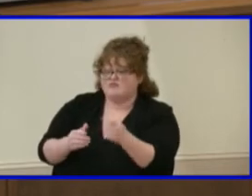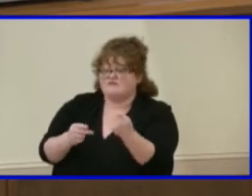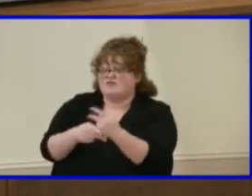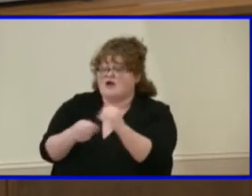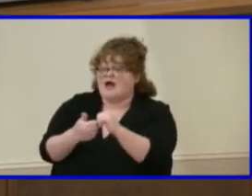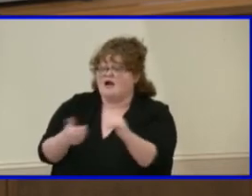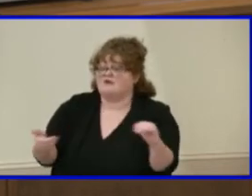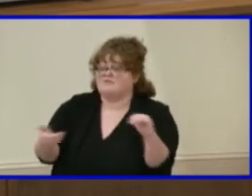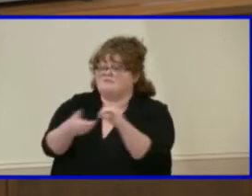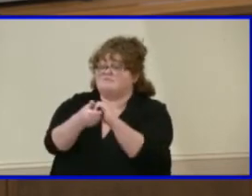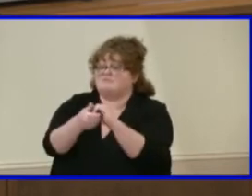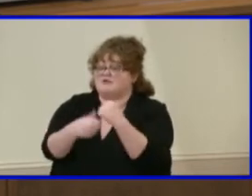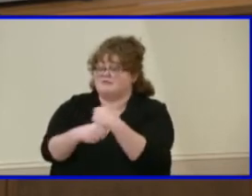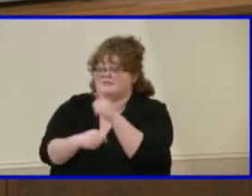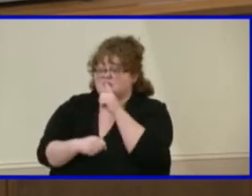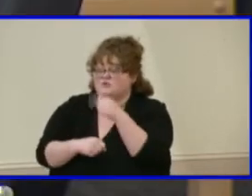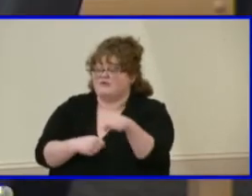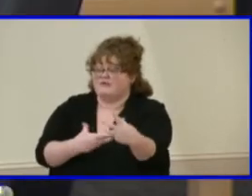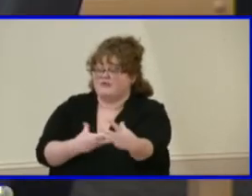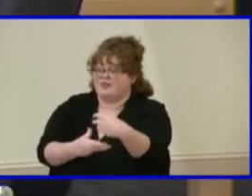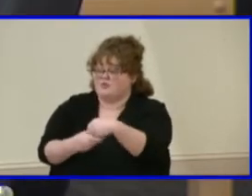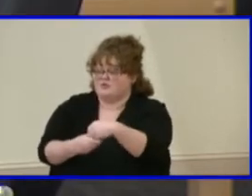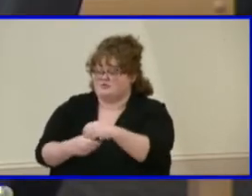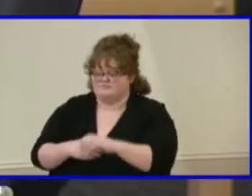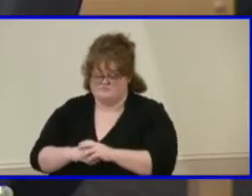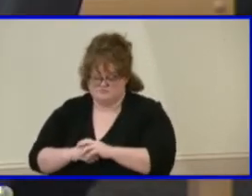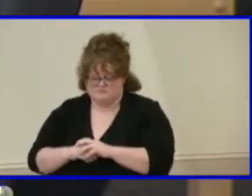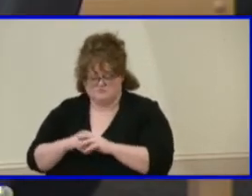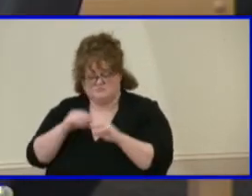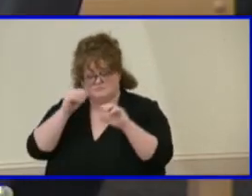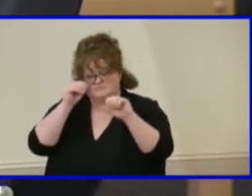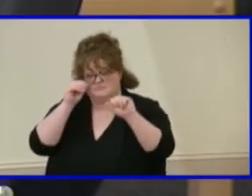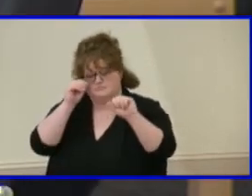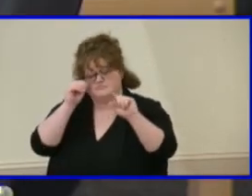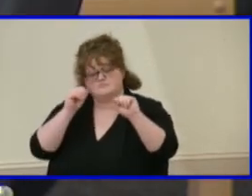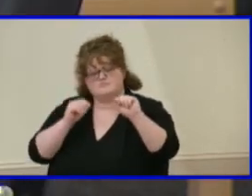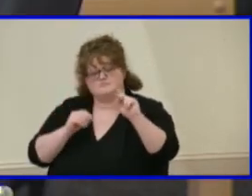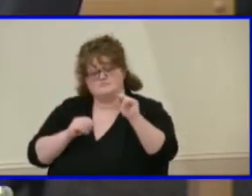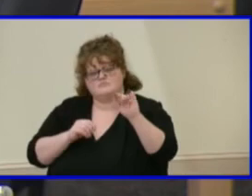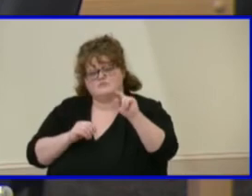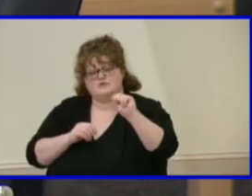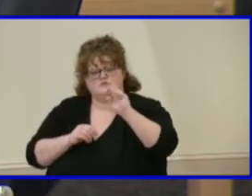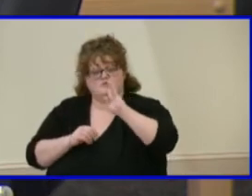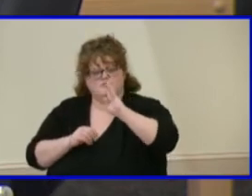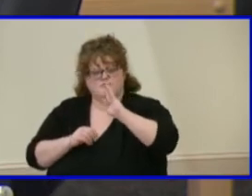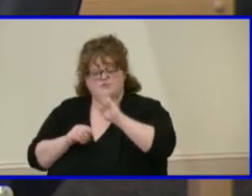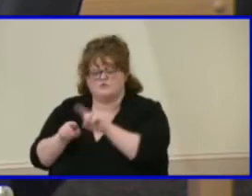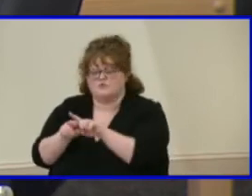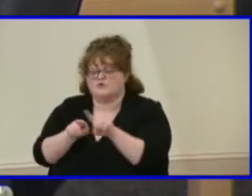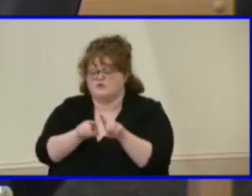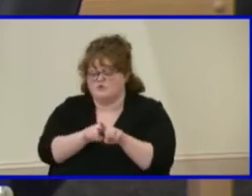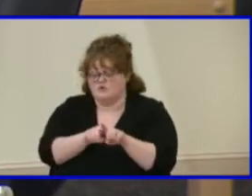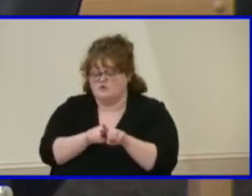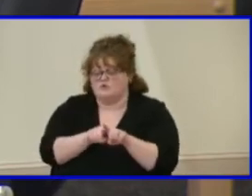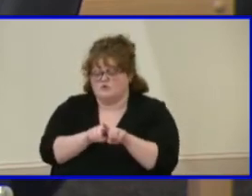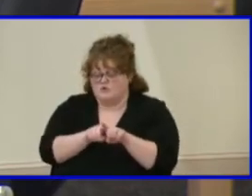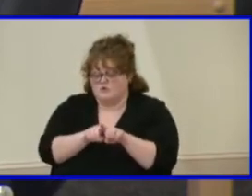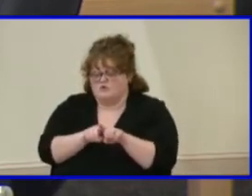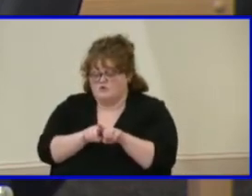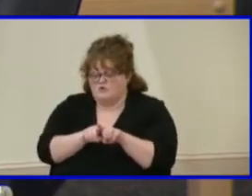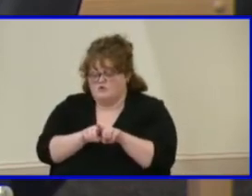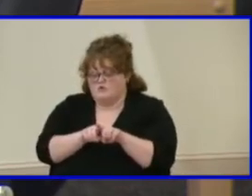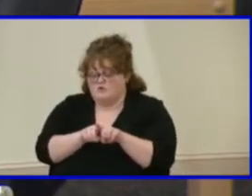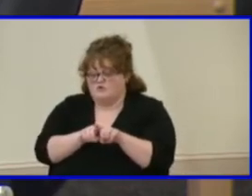remedy that. I also think, you know, in thinking about getting our students